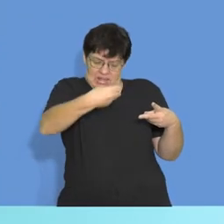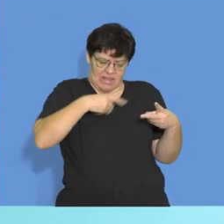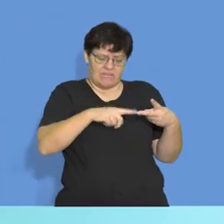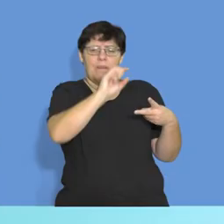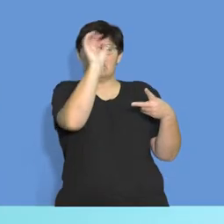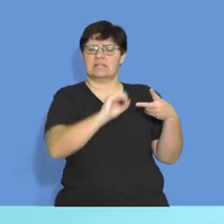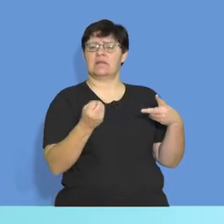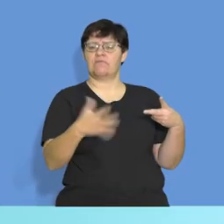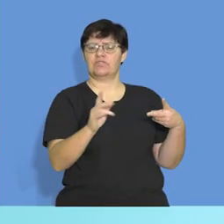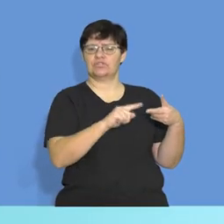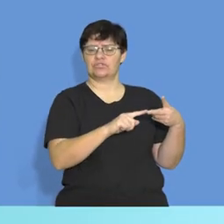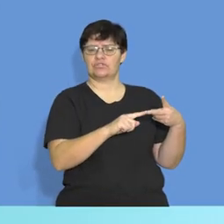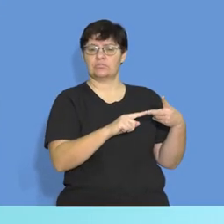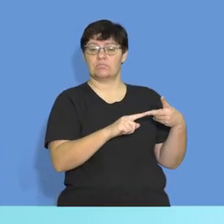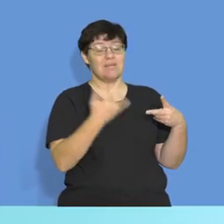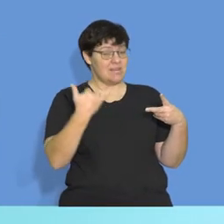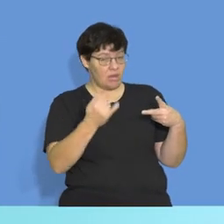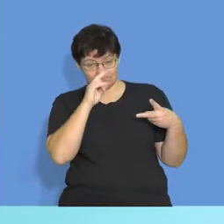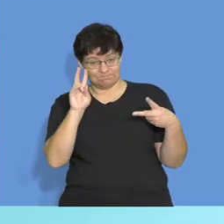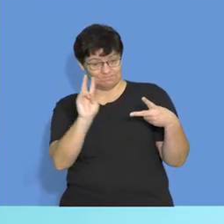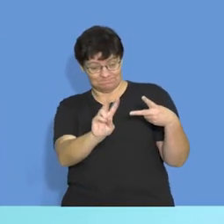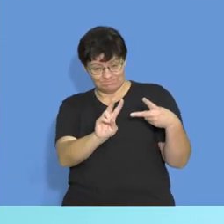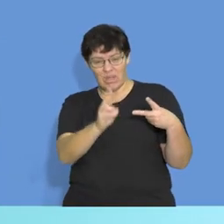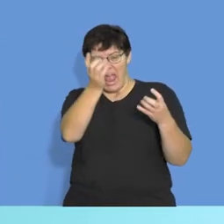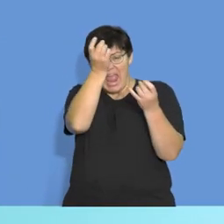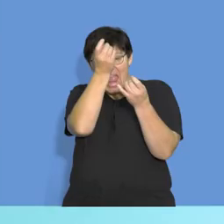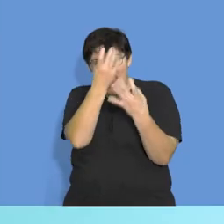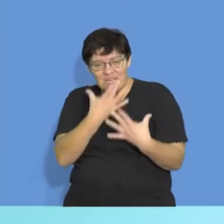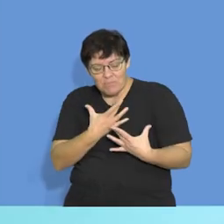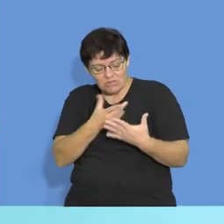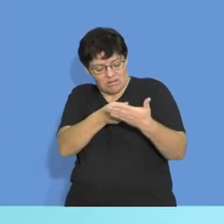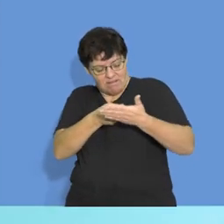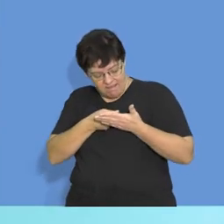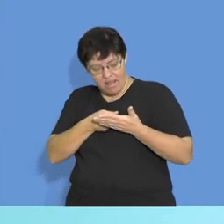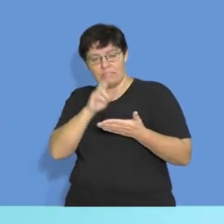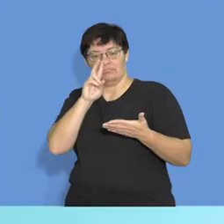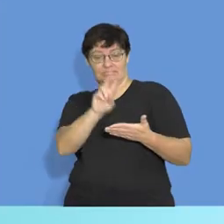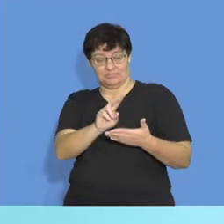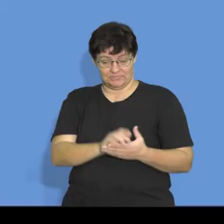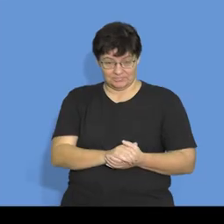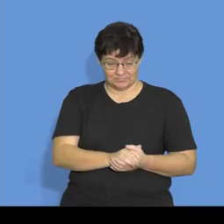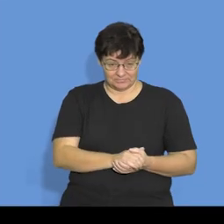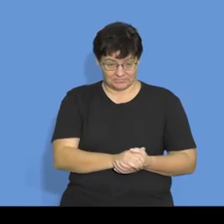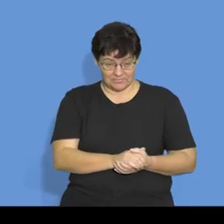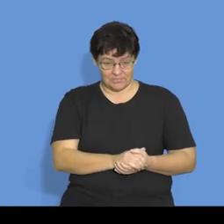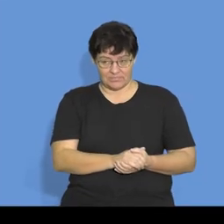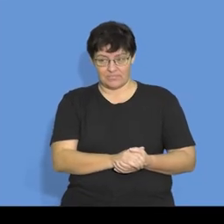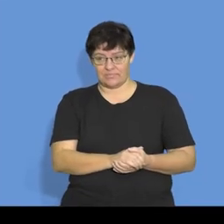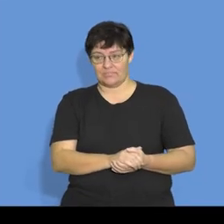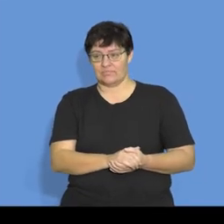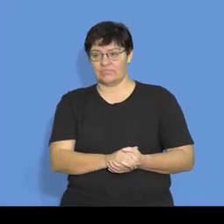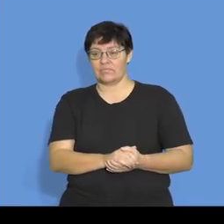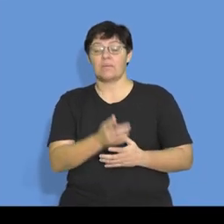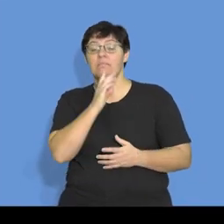percentage, but watch. Look at the information that you have. Here we go. So, you are